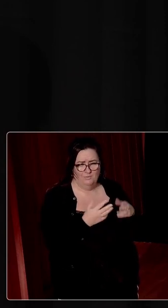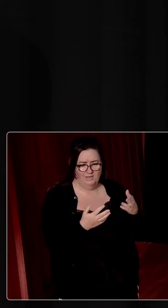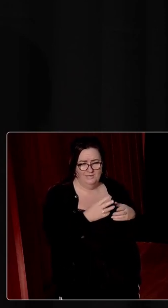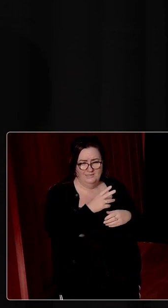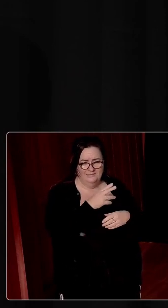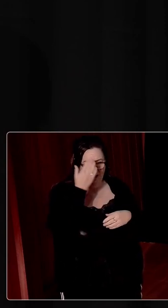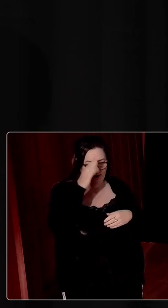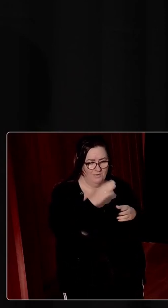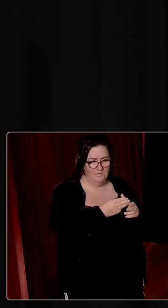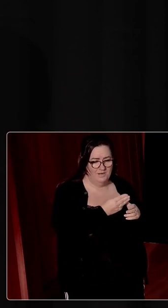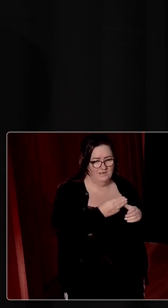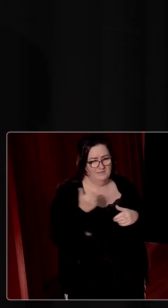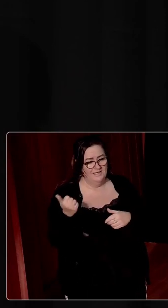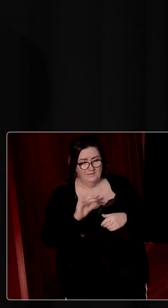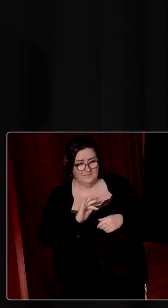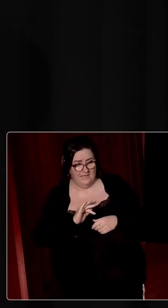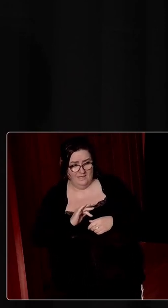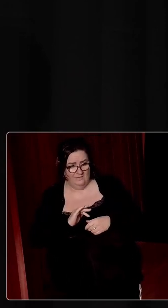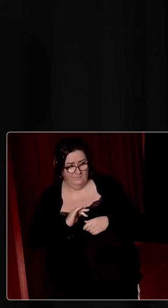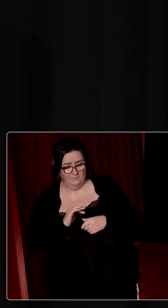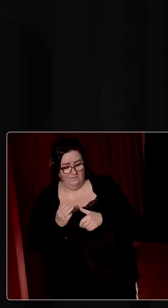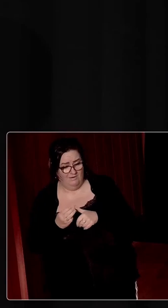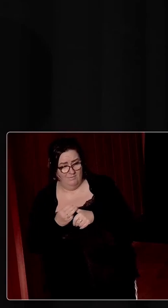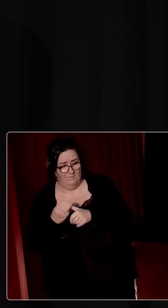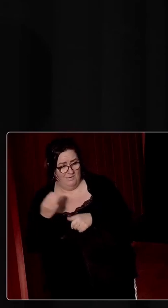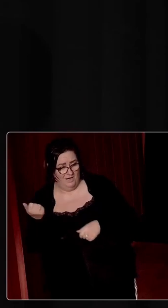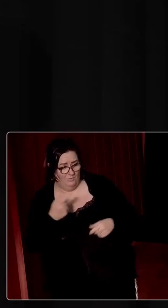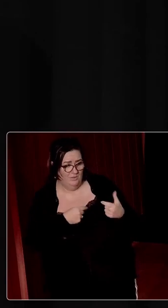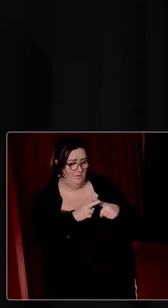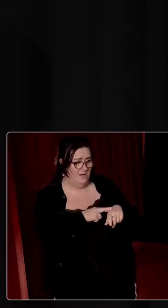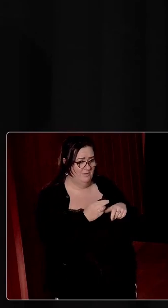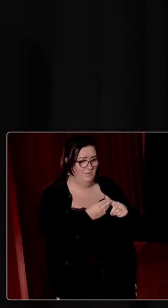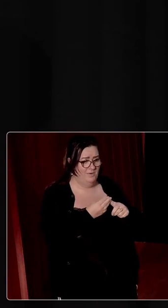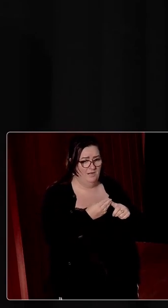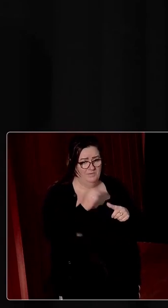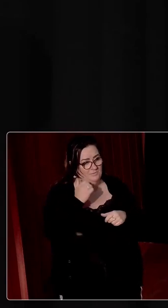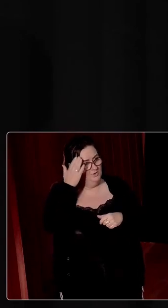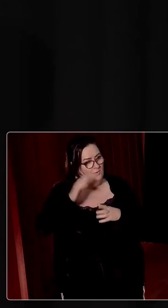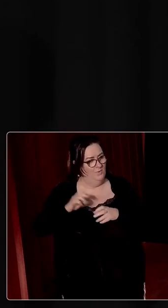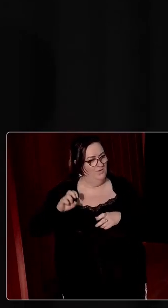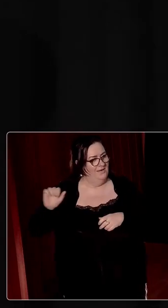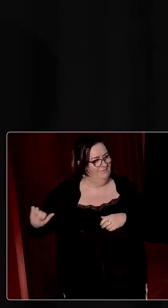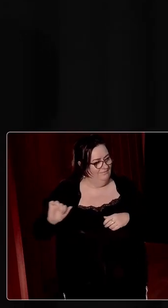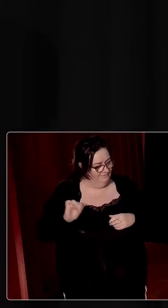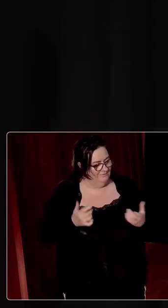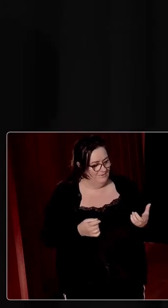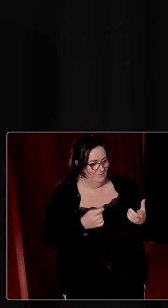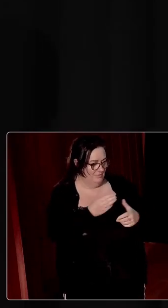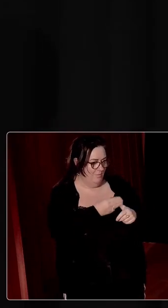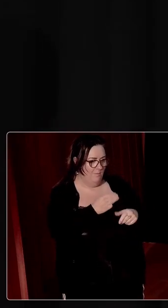The British weren't as prepared to leave themselves as the Irish were for the impact on them of Britain leaving. And I think even